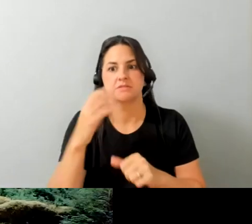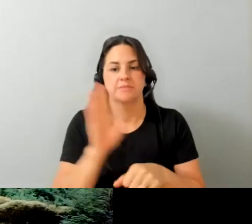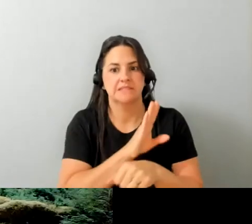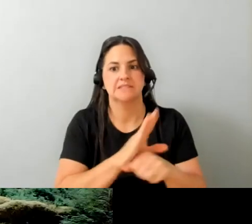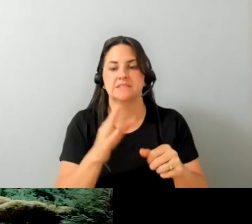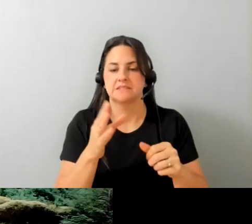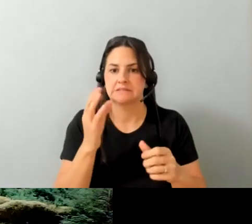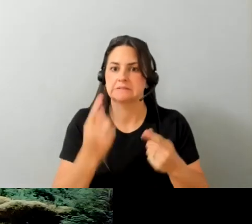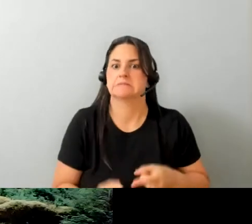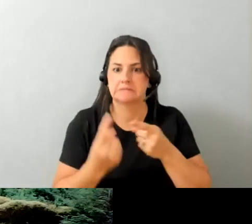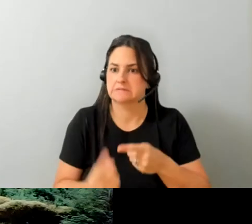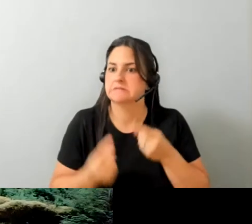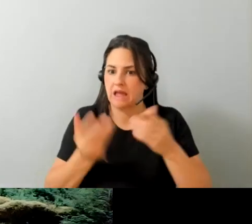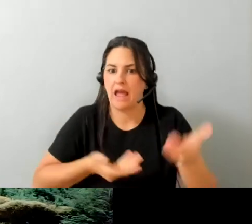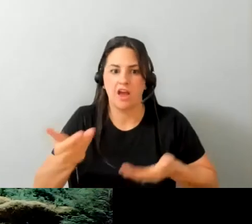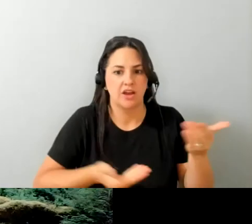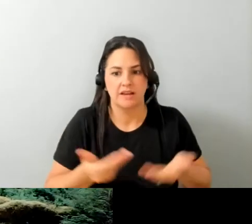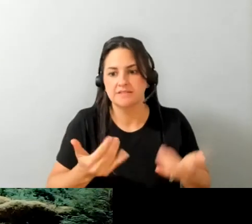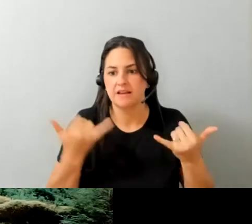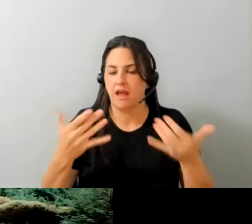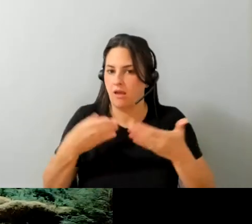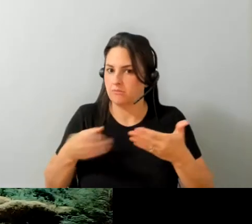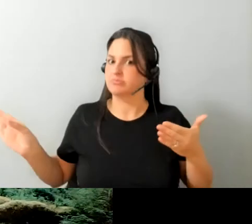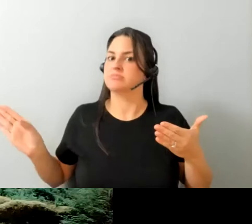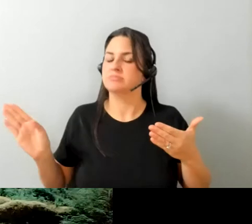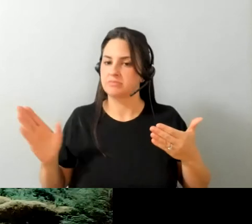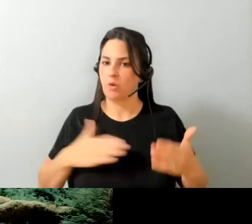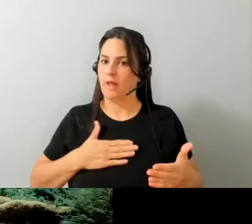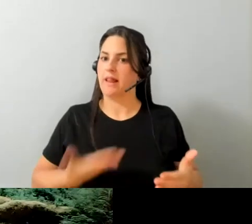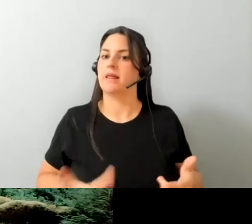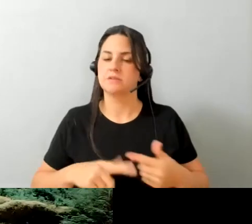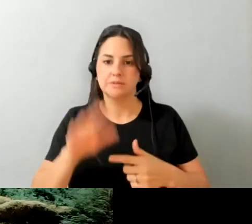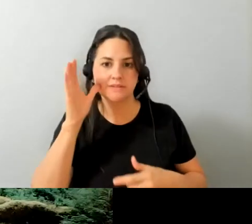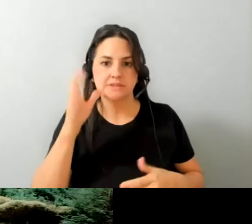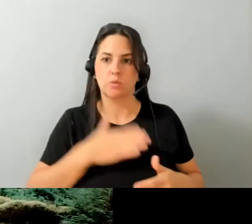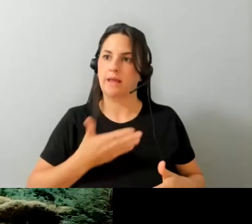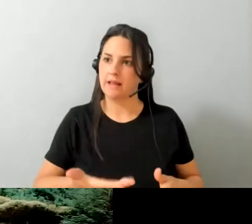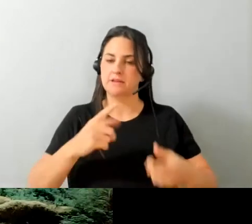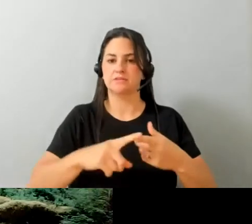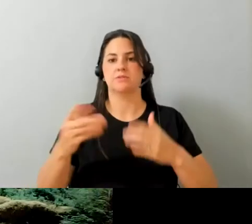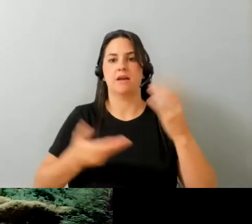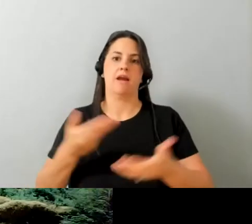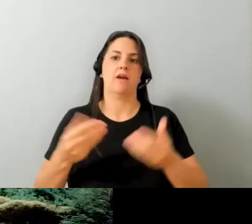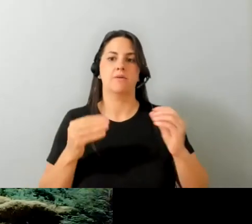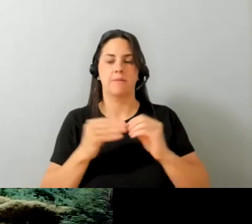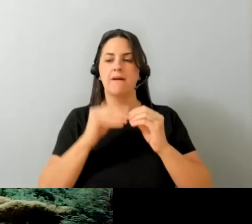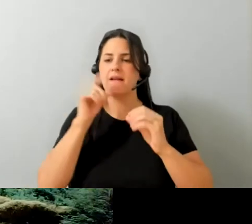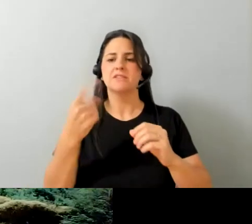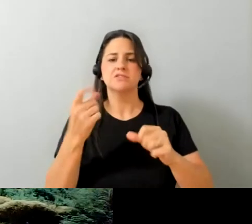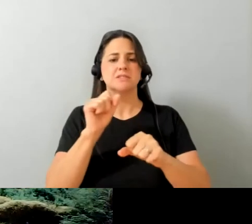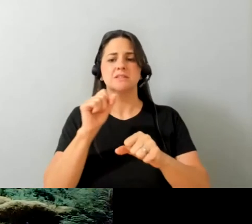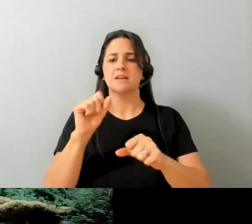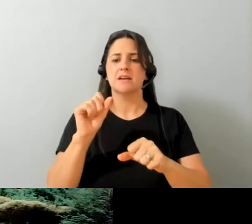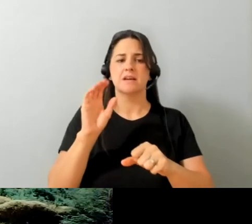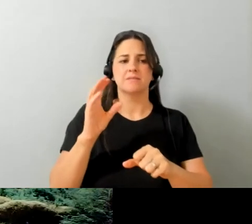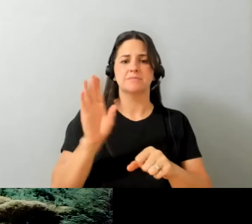that's open some doors and open uh willingness to to listen and it's not because uh you know employers were against people